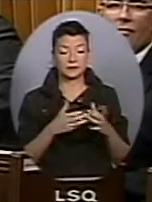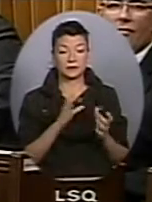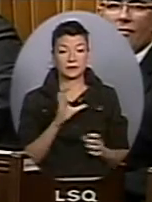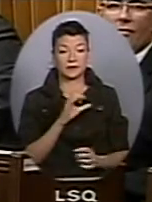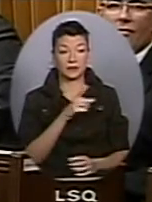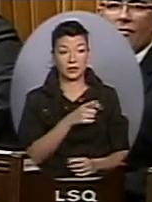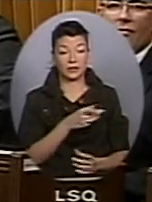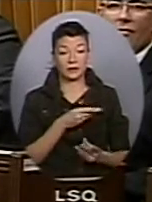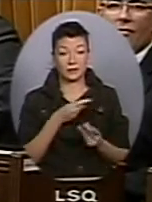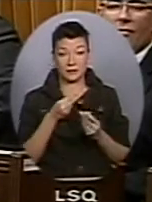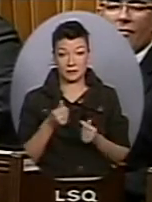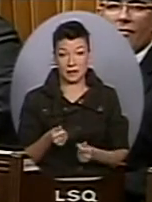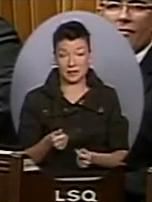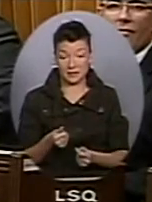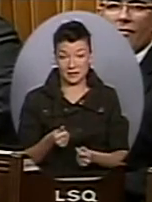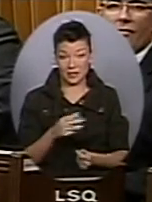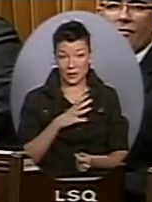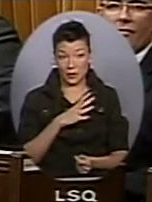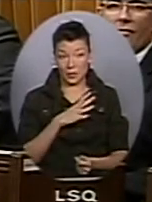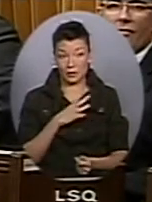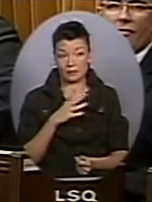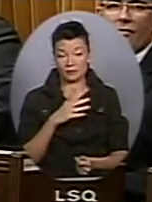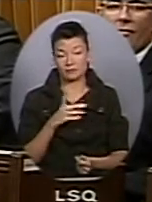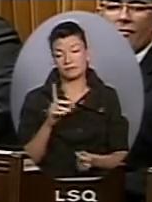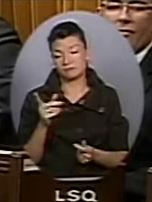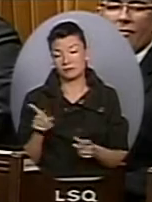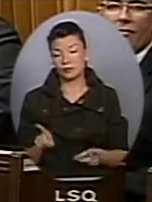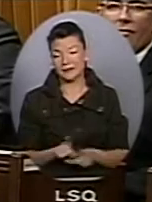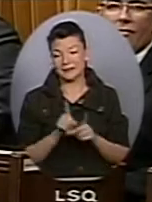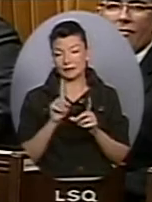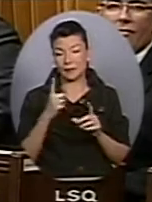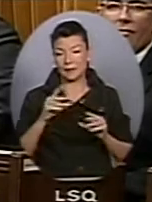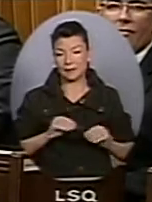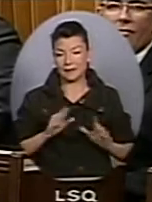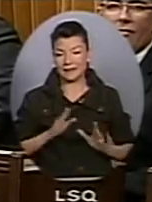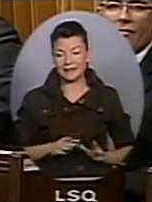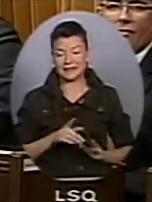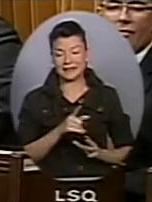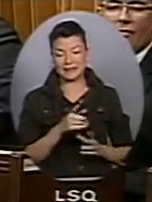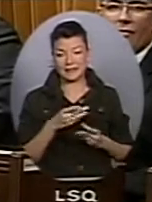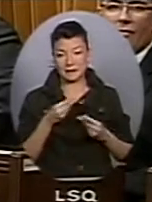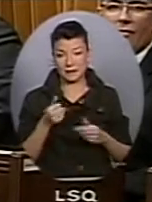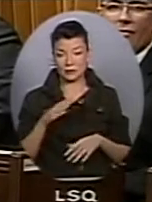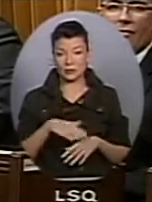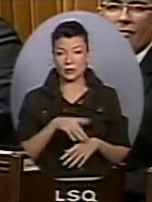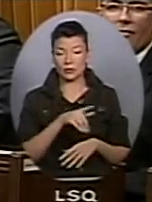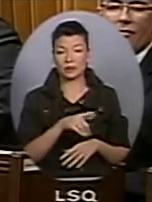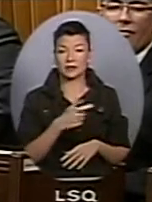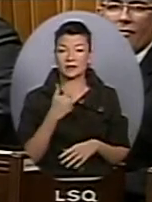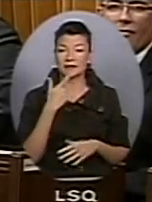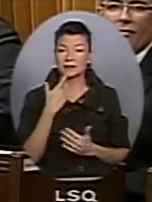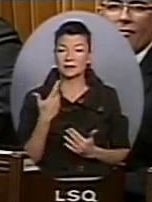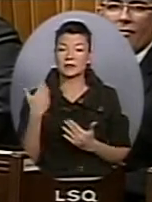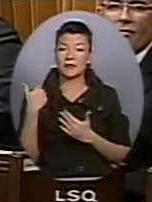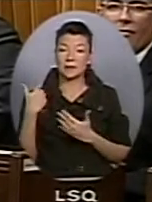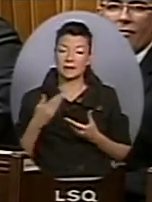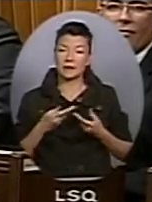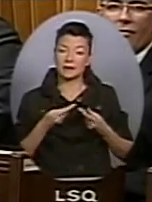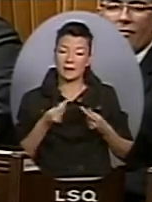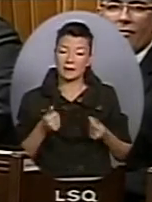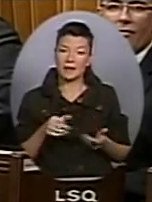those of its leader, for partisan purposes, it is paid by the Conservative Party of Canada. In